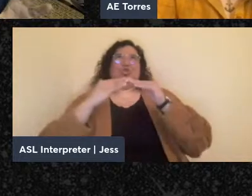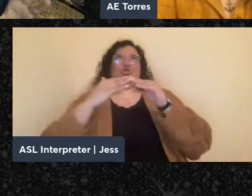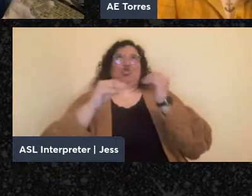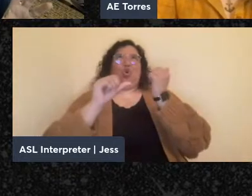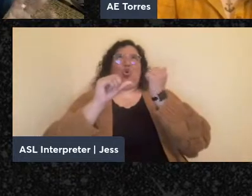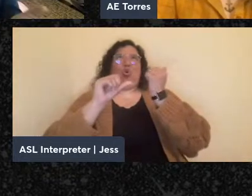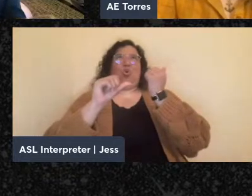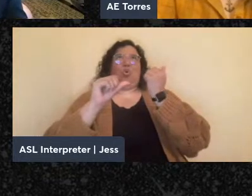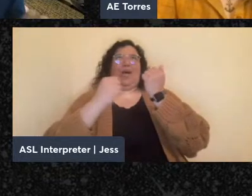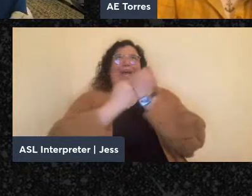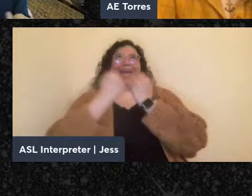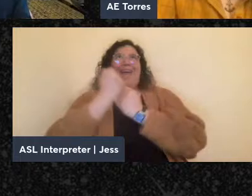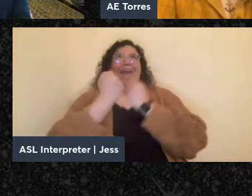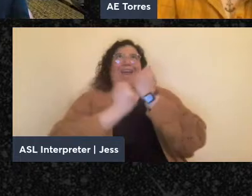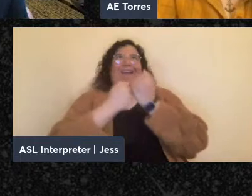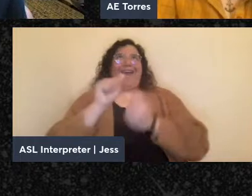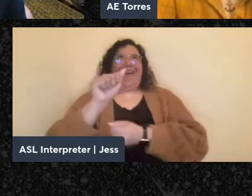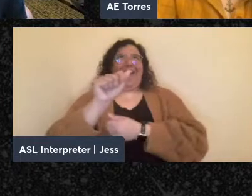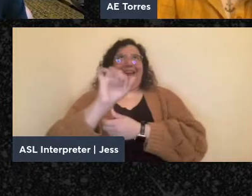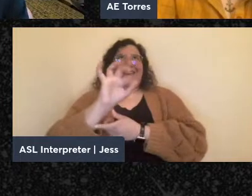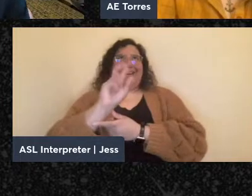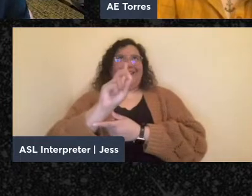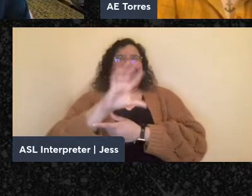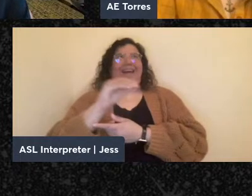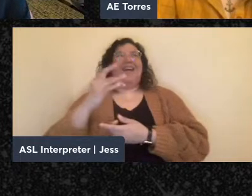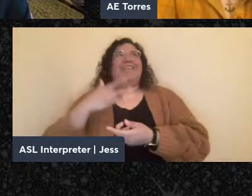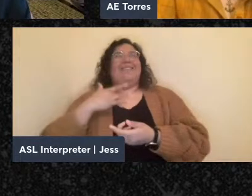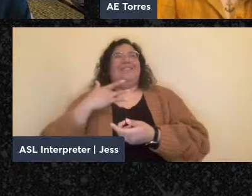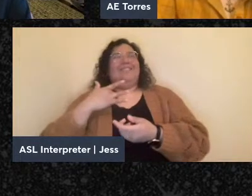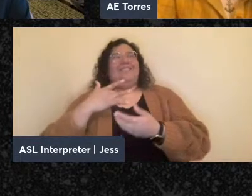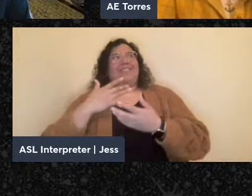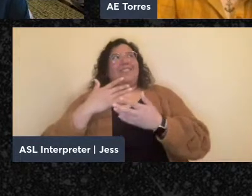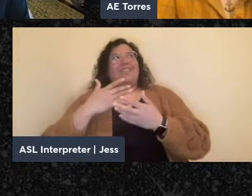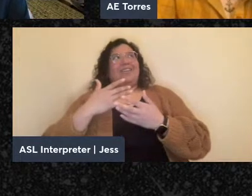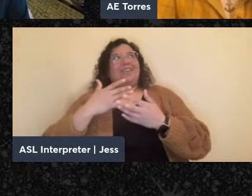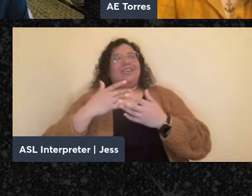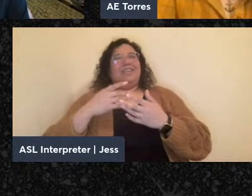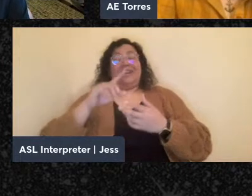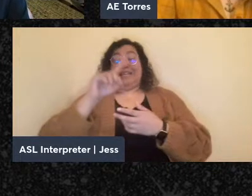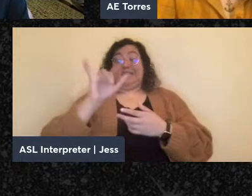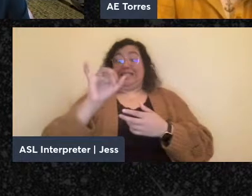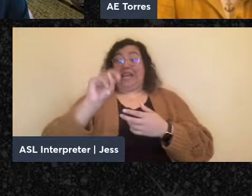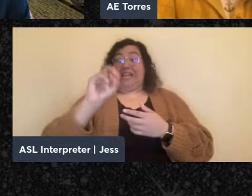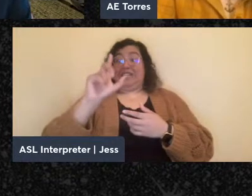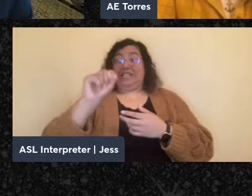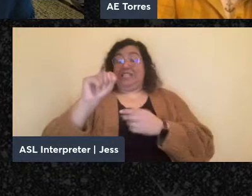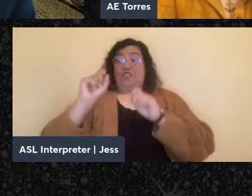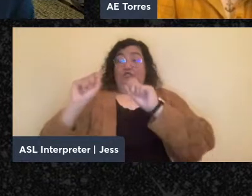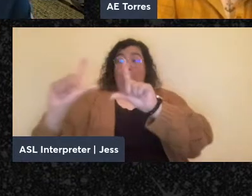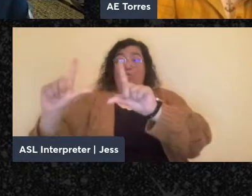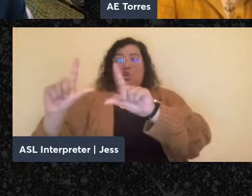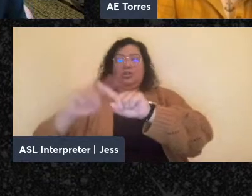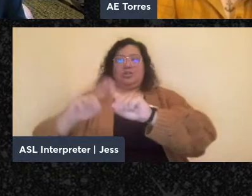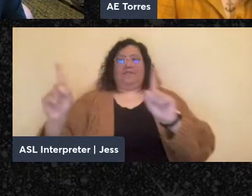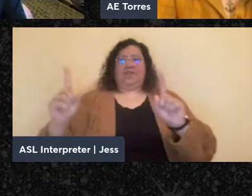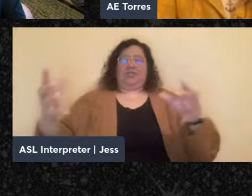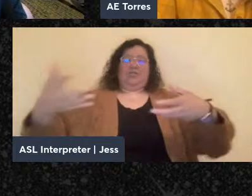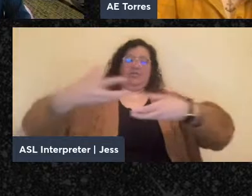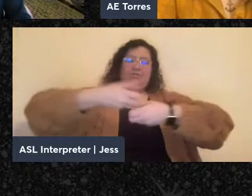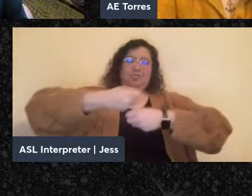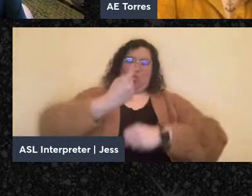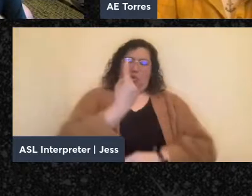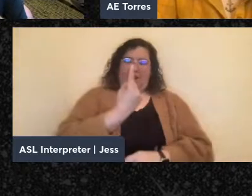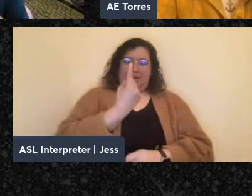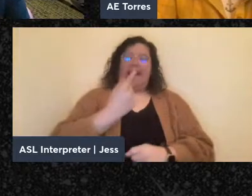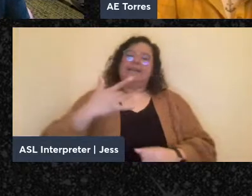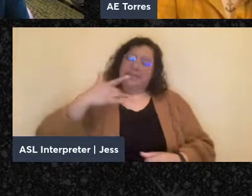alternatives to Zionist frameworks in one anecdote, which I tell often, which is